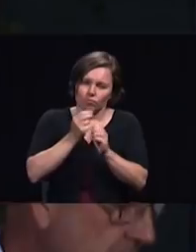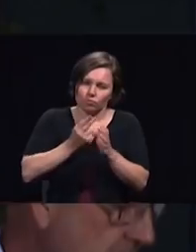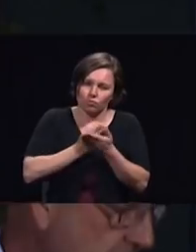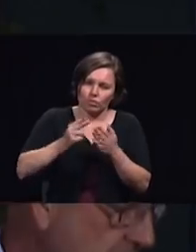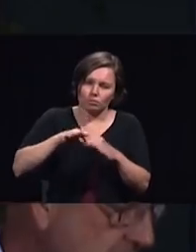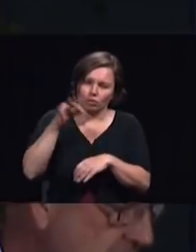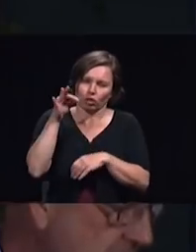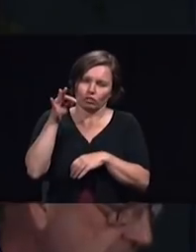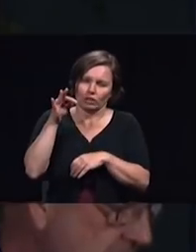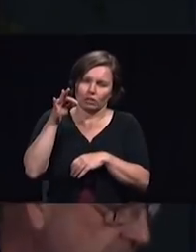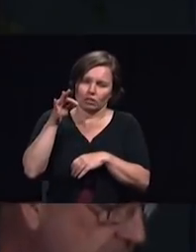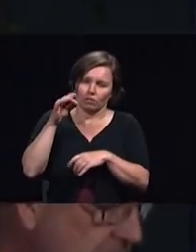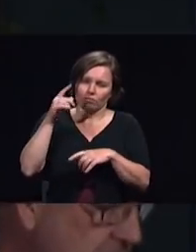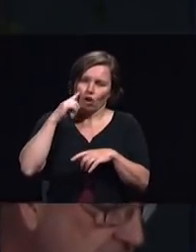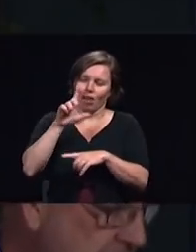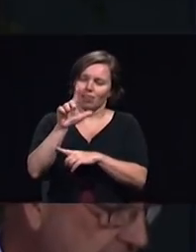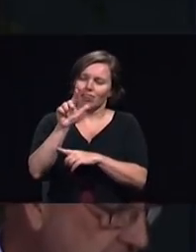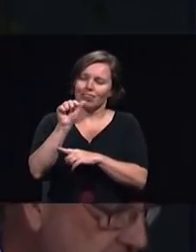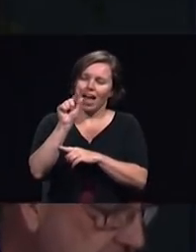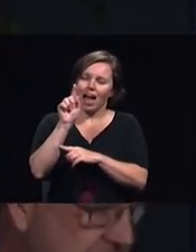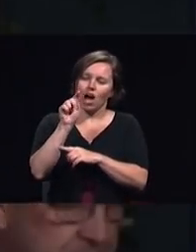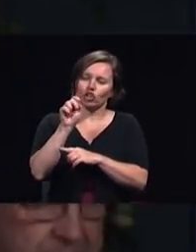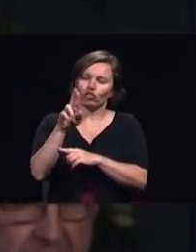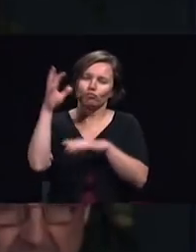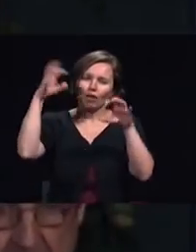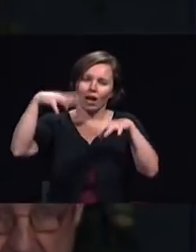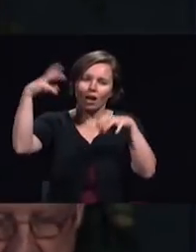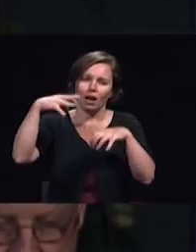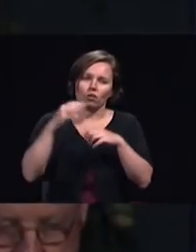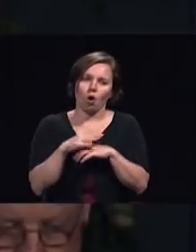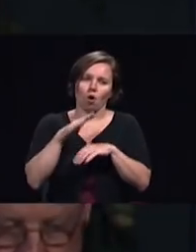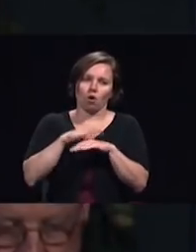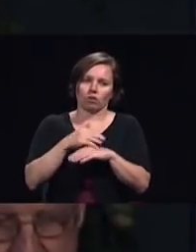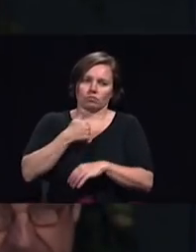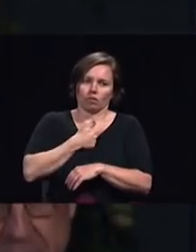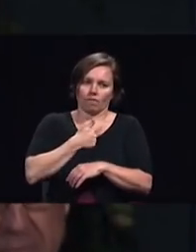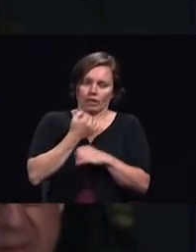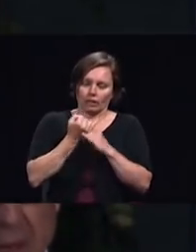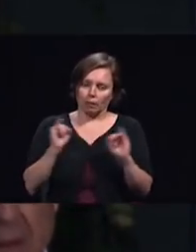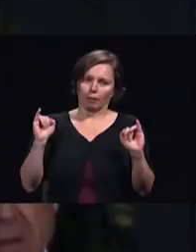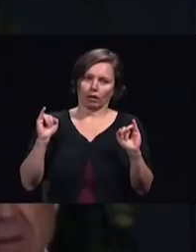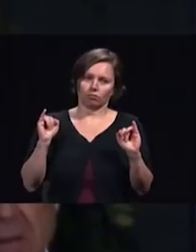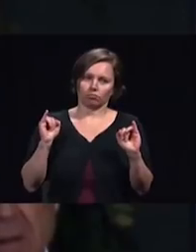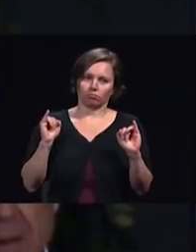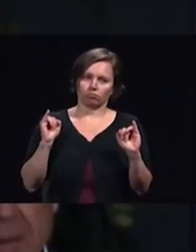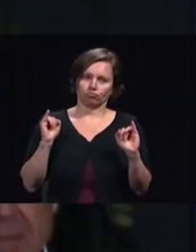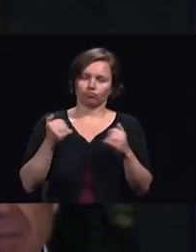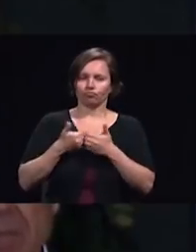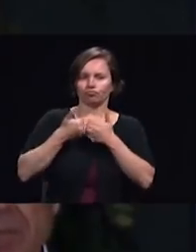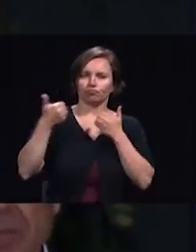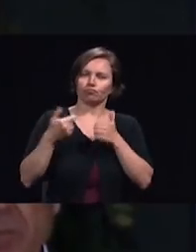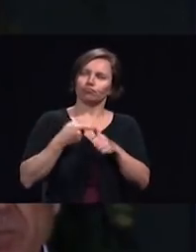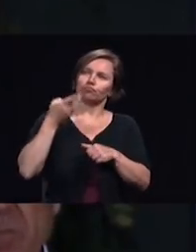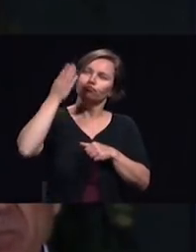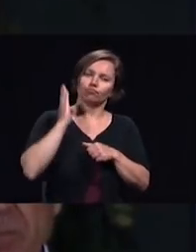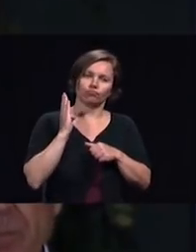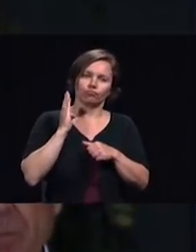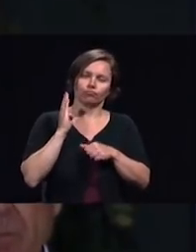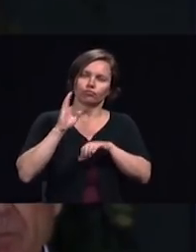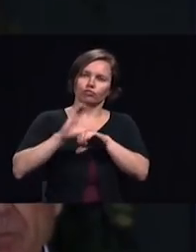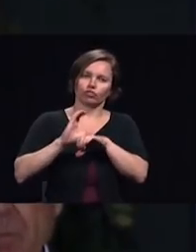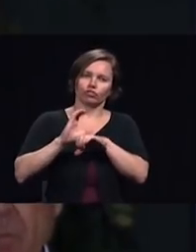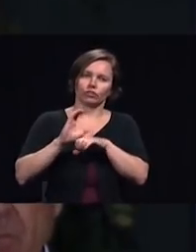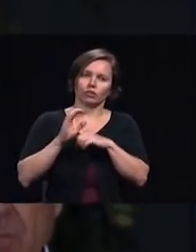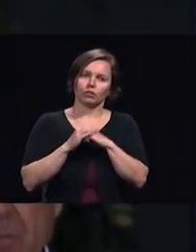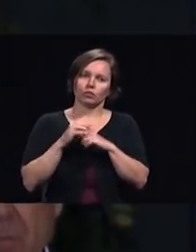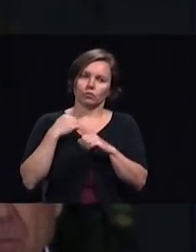or are we focusing on our own independent ideas pulling us away from God's church and the true mission